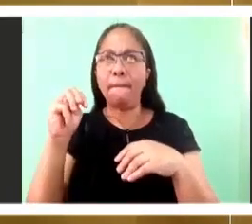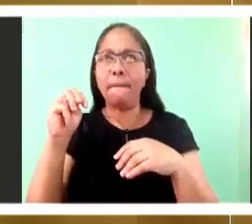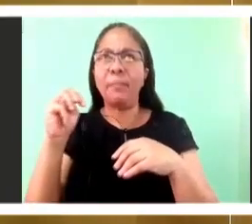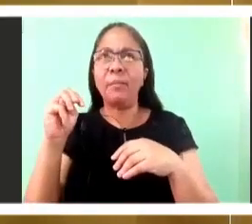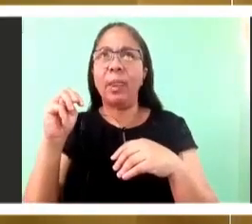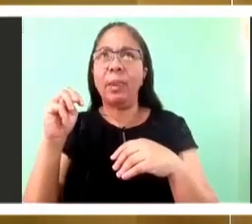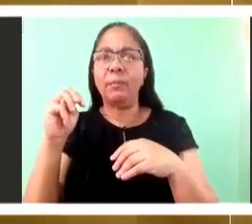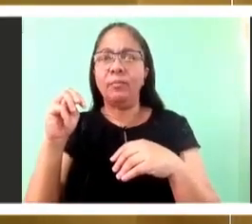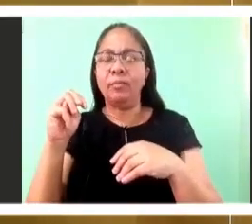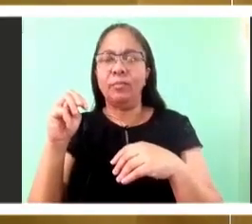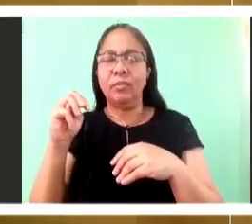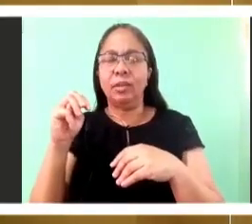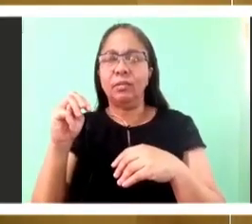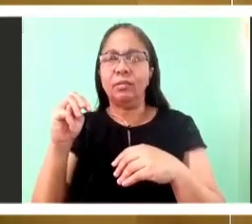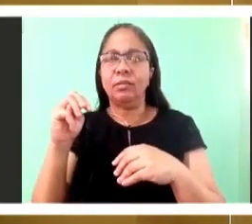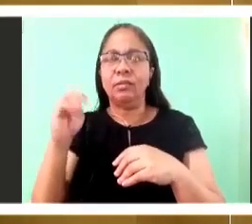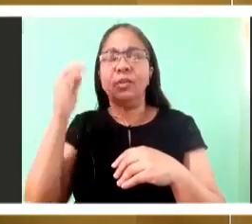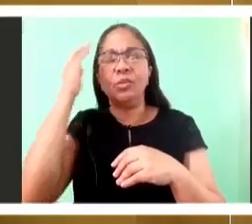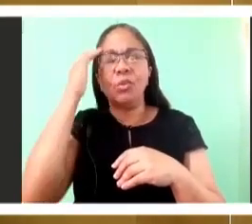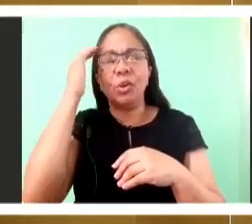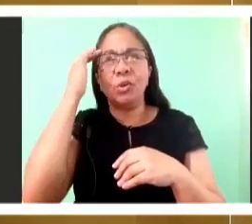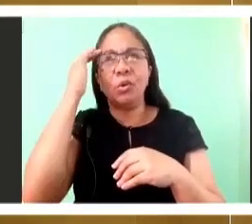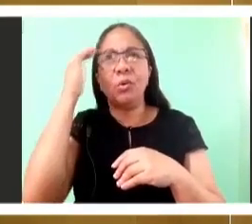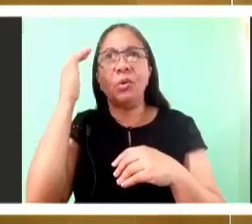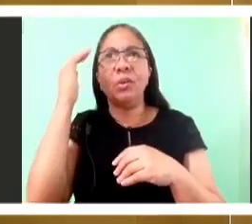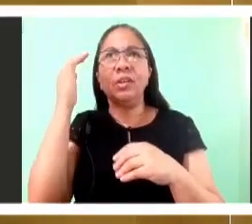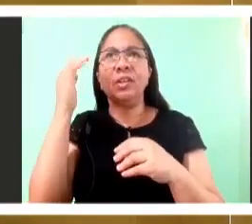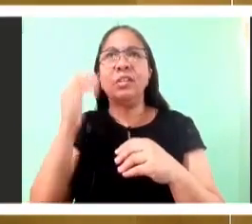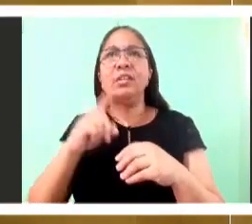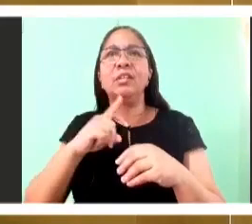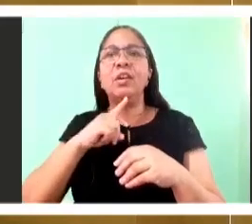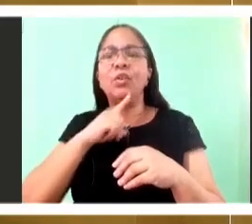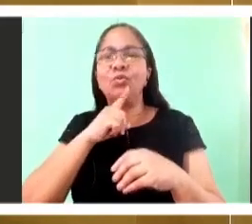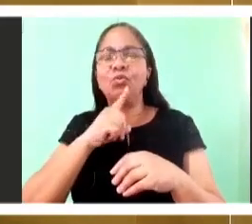doctrine. A doctrine is something that we have to believe.